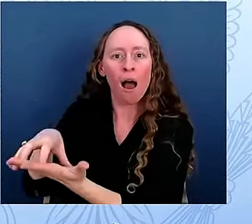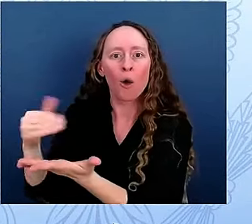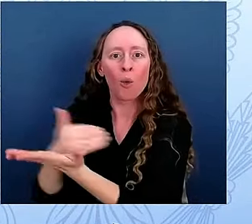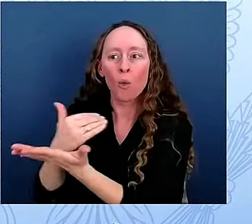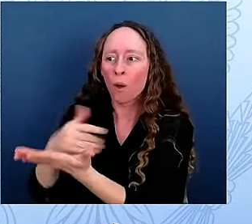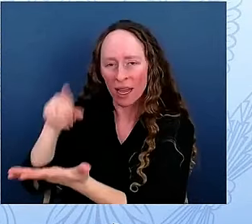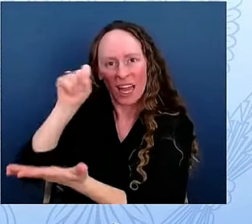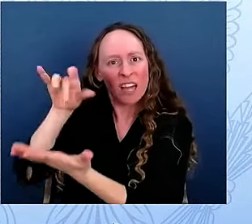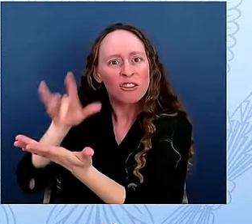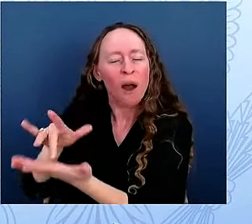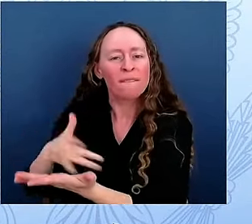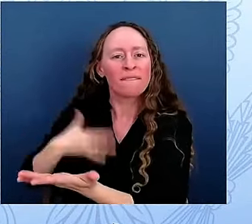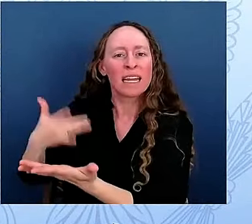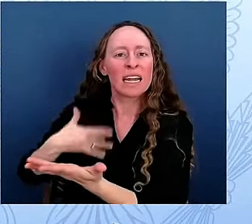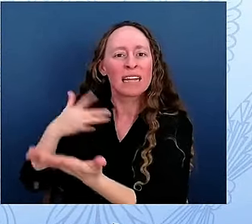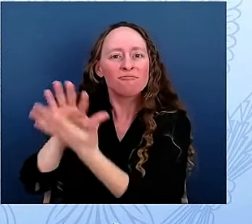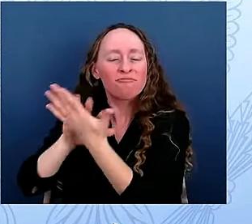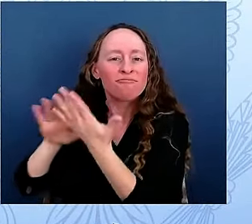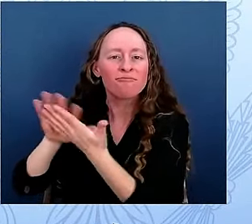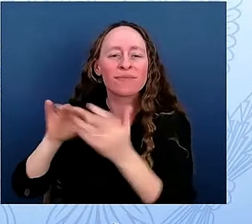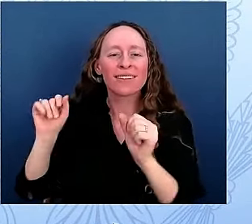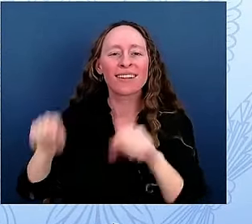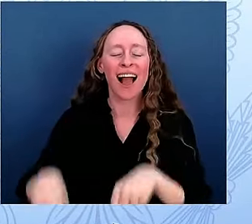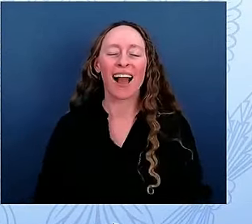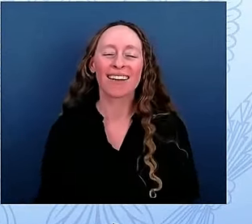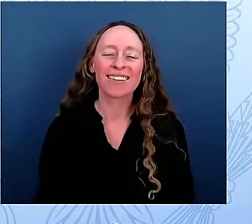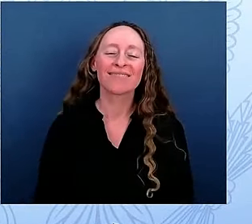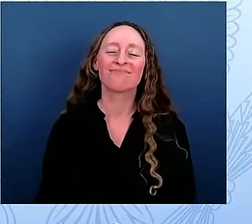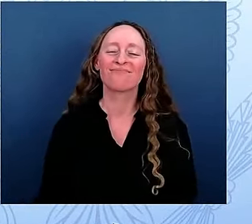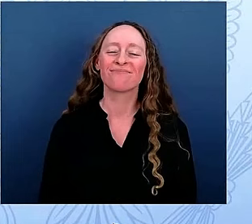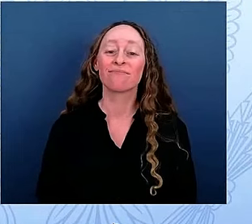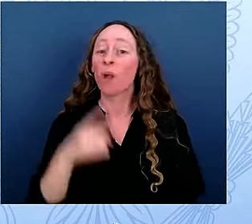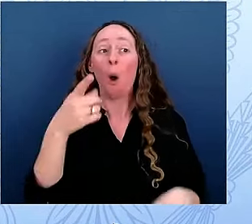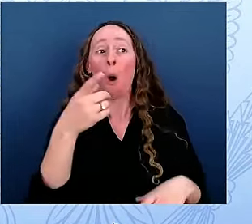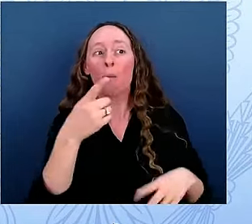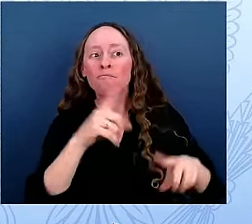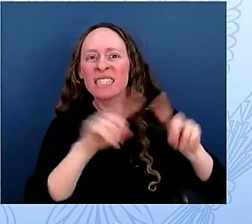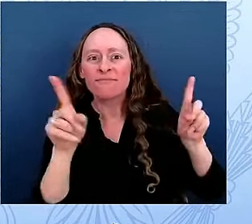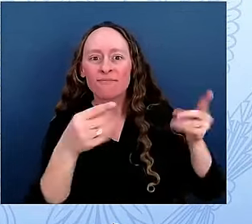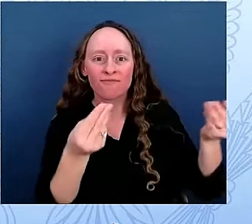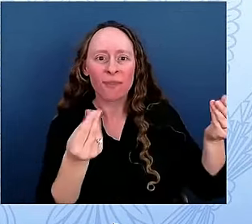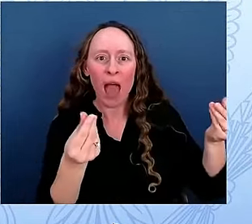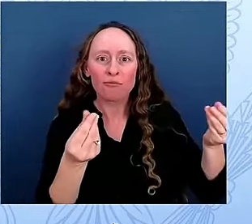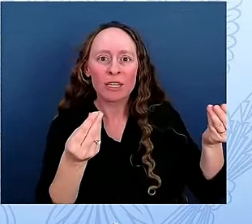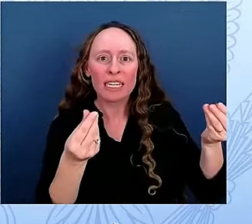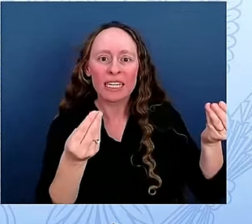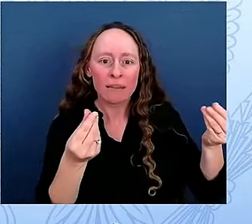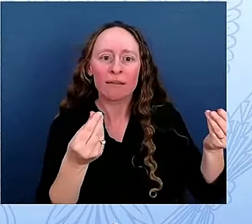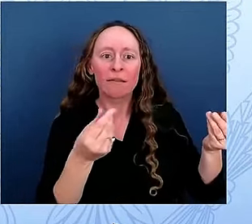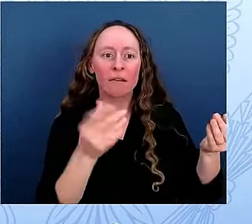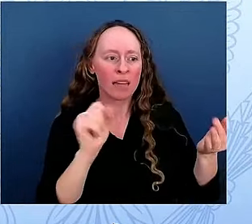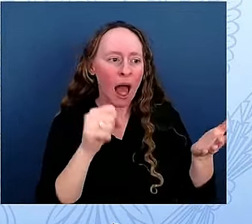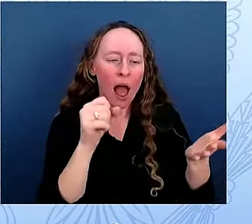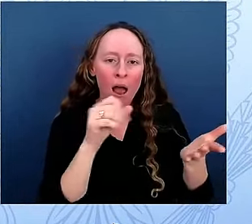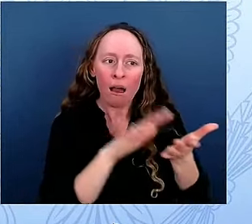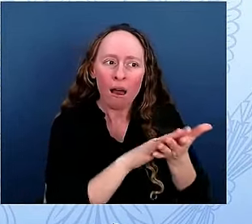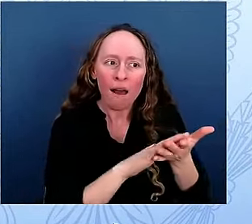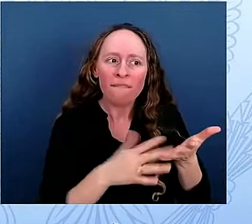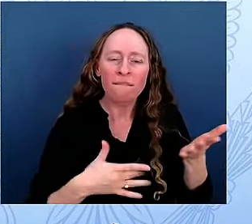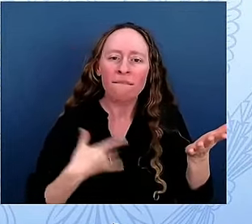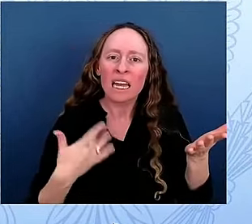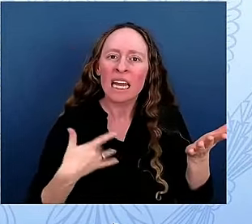You can now hear President Roosevelt's fireside chats in the room in which he recorded them.